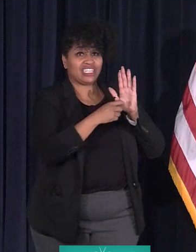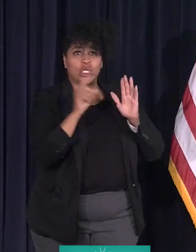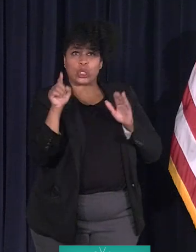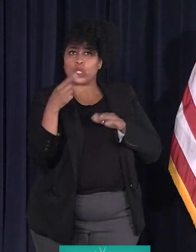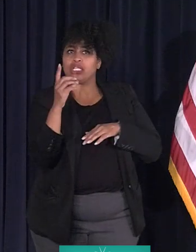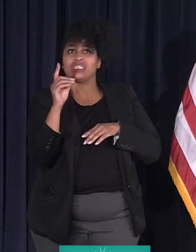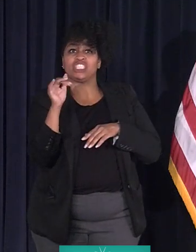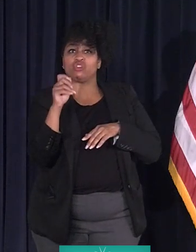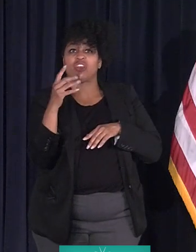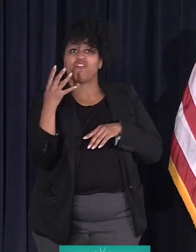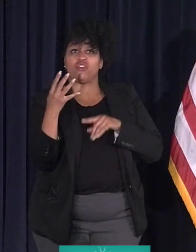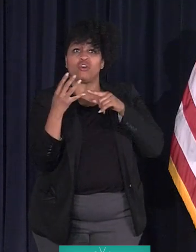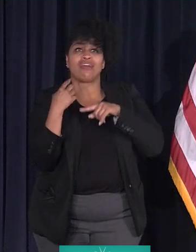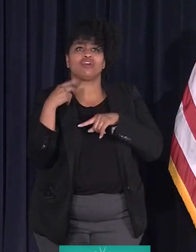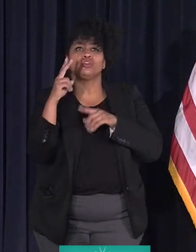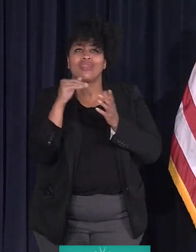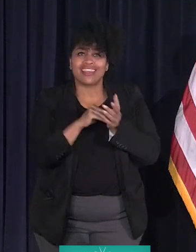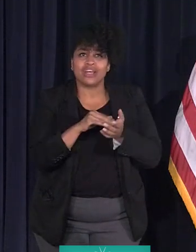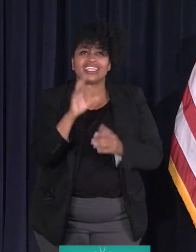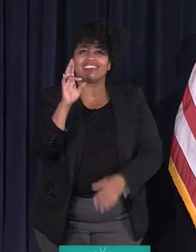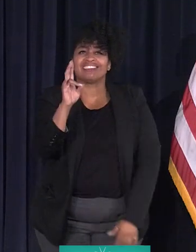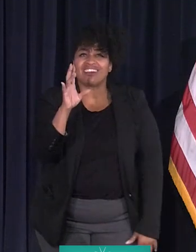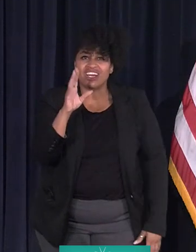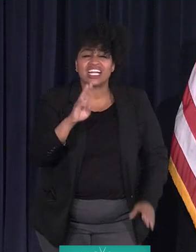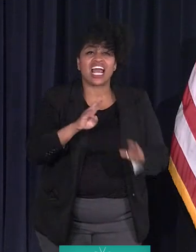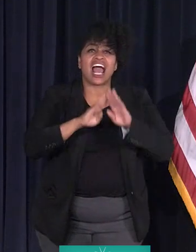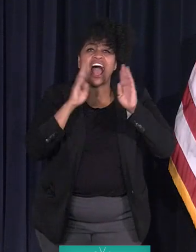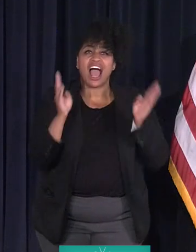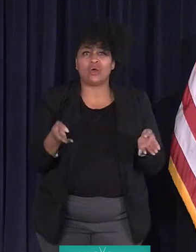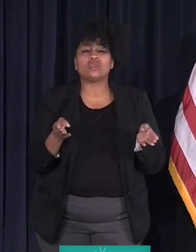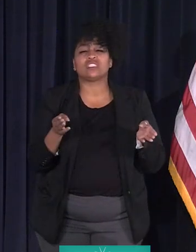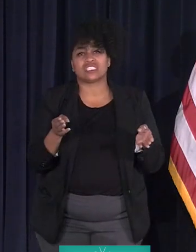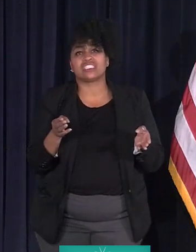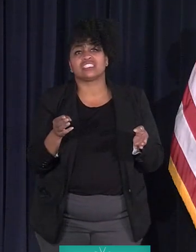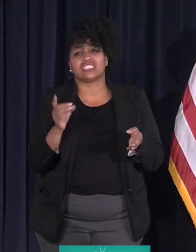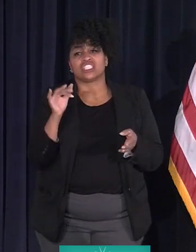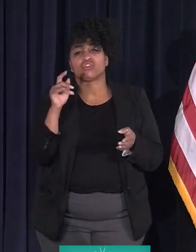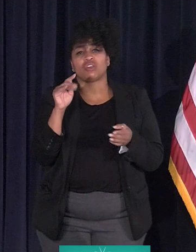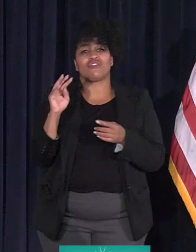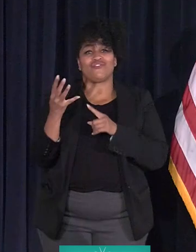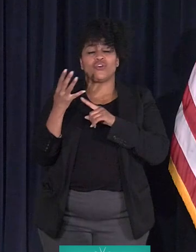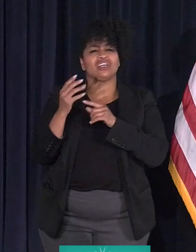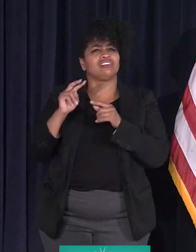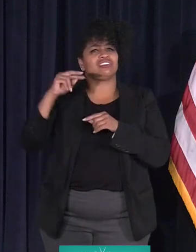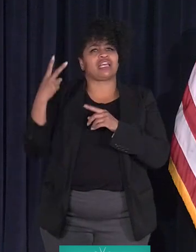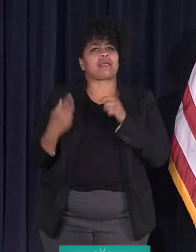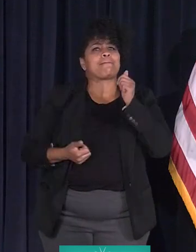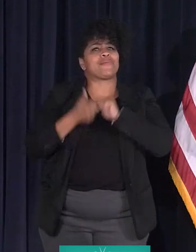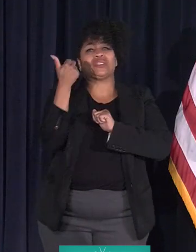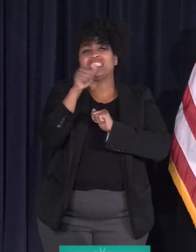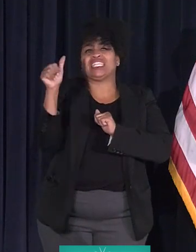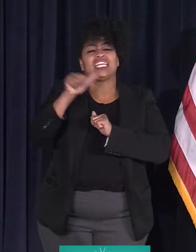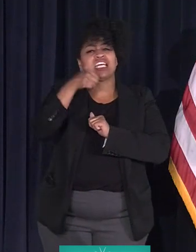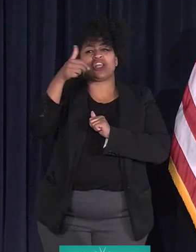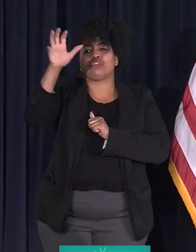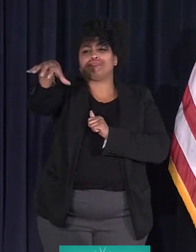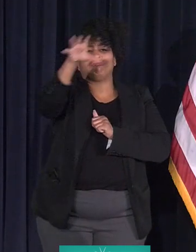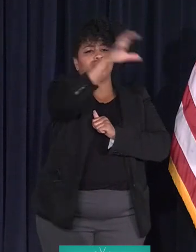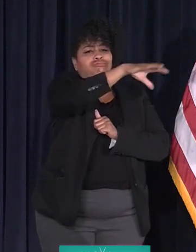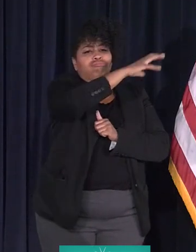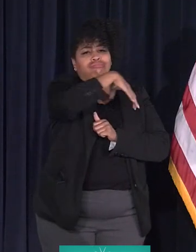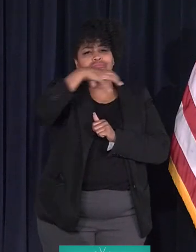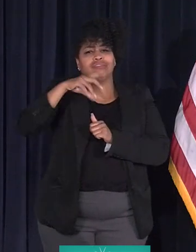4. We have 2,700 houses in District 4, the second most of any of the city council districts